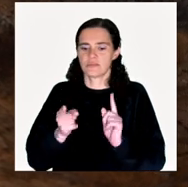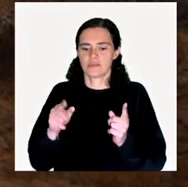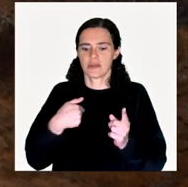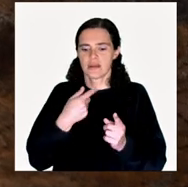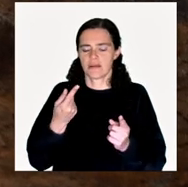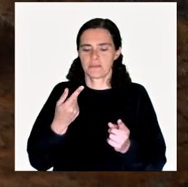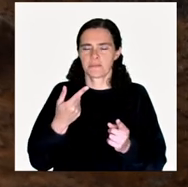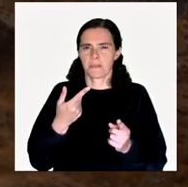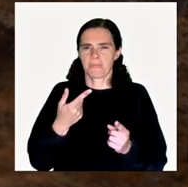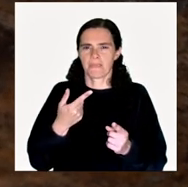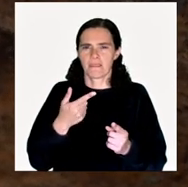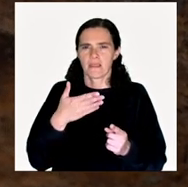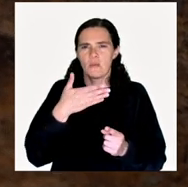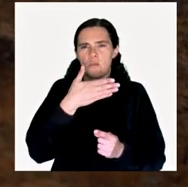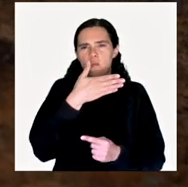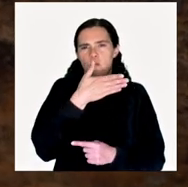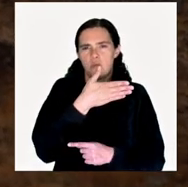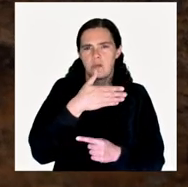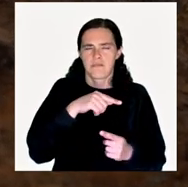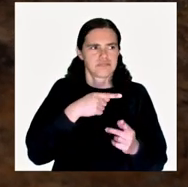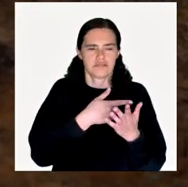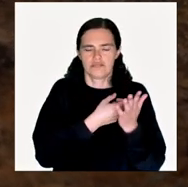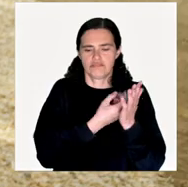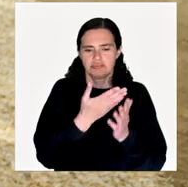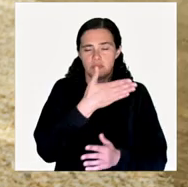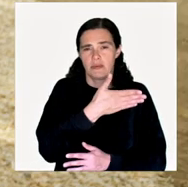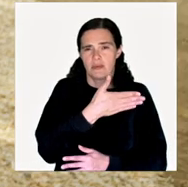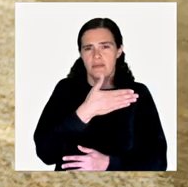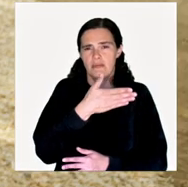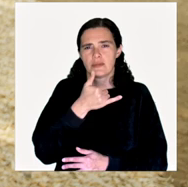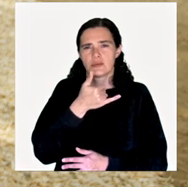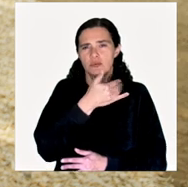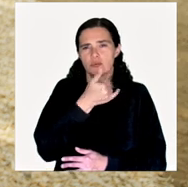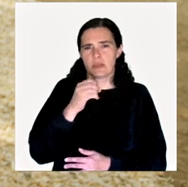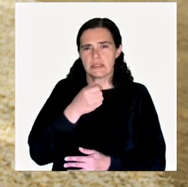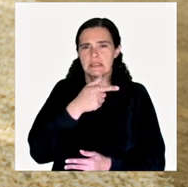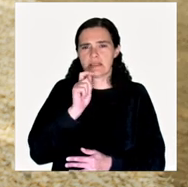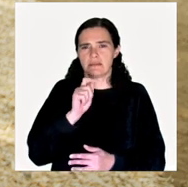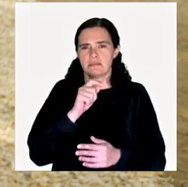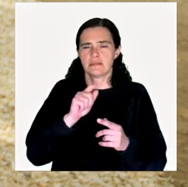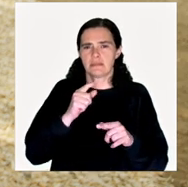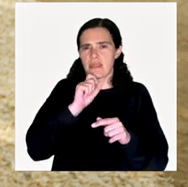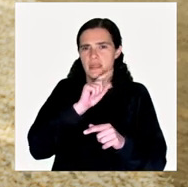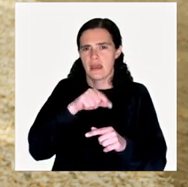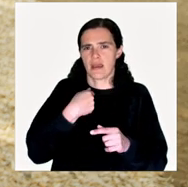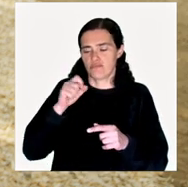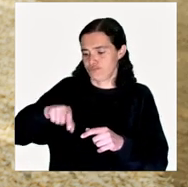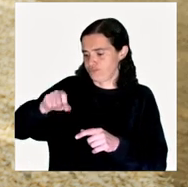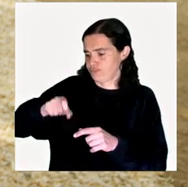say that it took 1,200 years to produce this sculpture, that Ai Weiwei planted